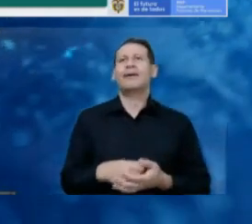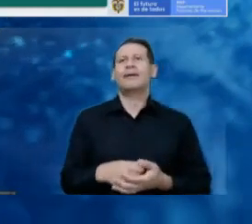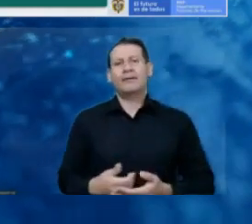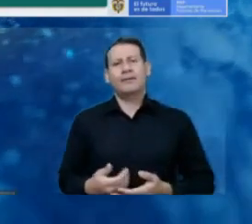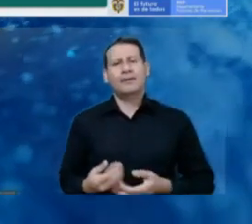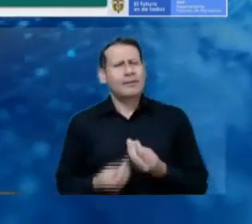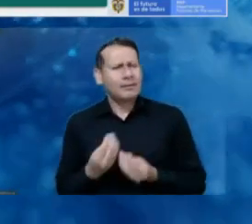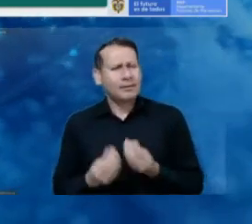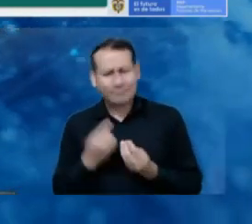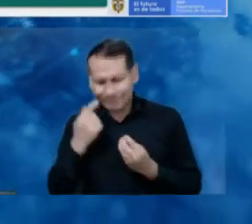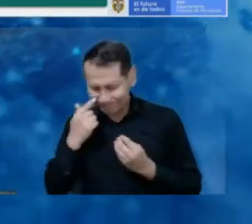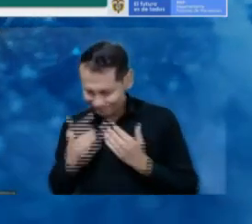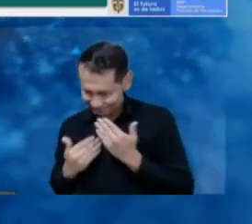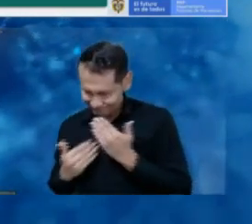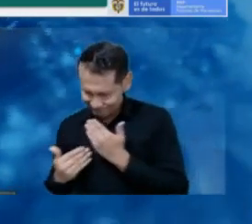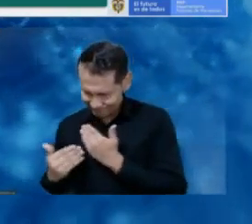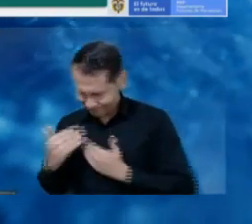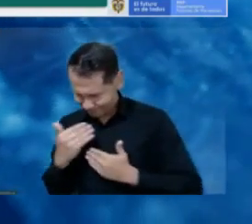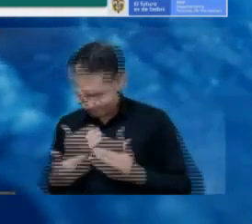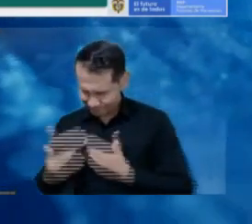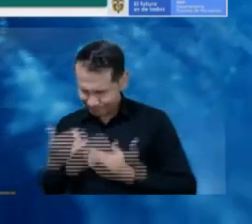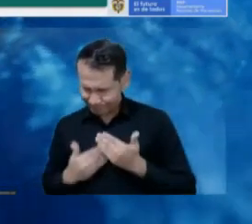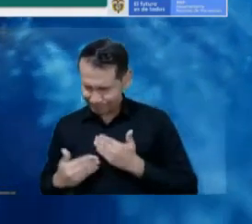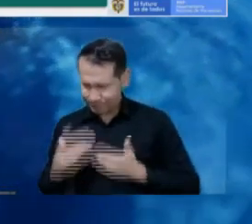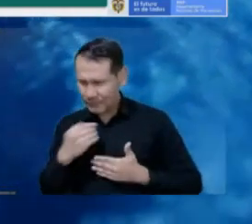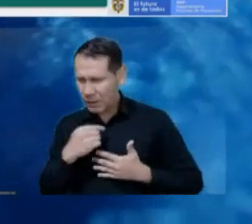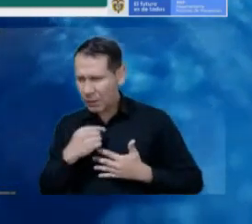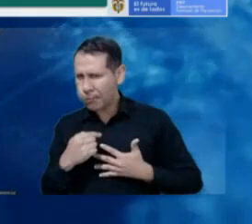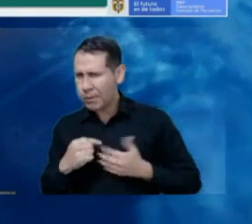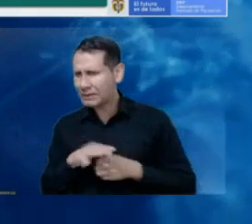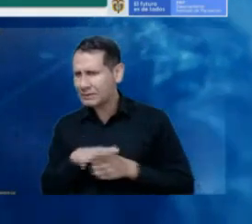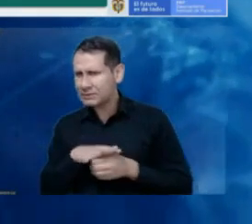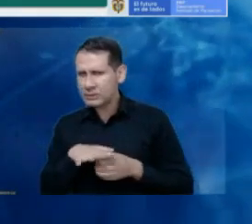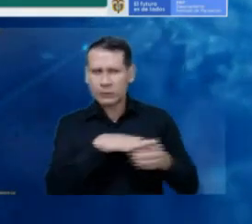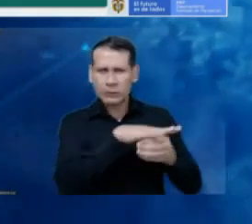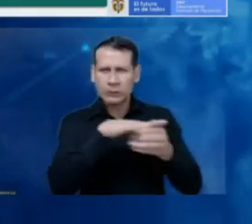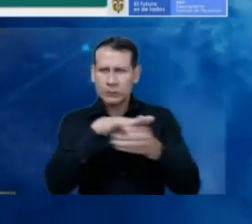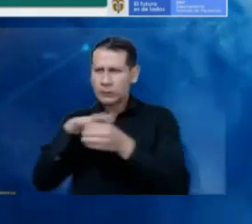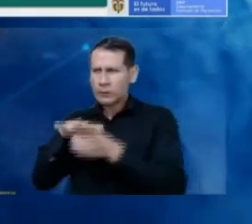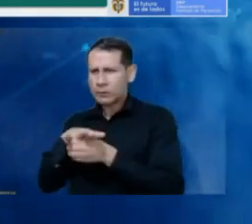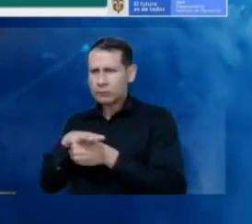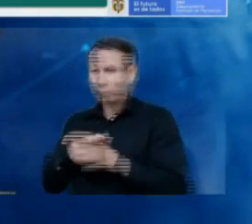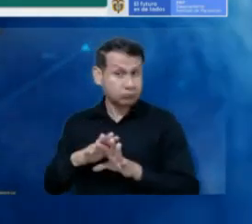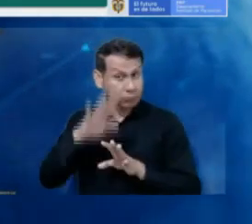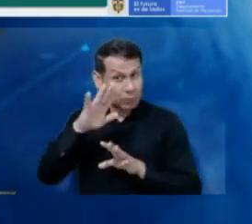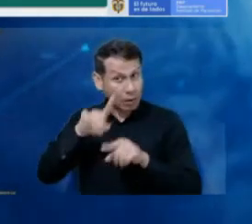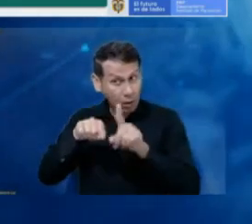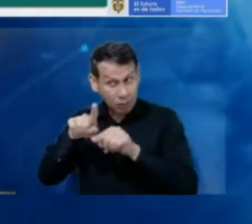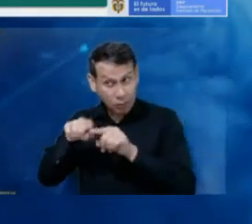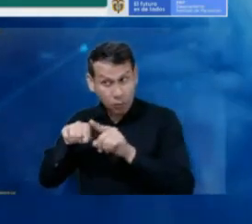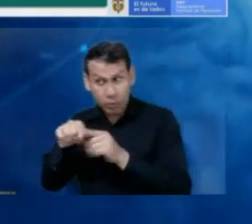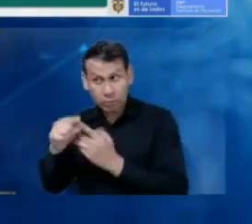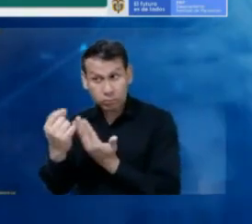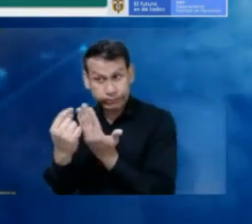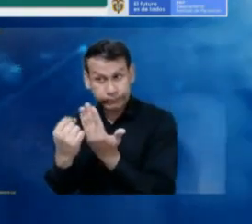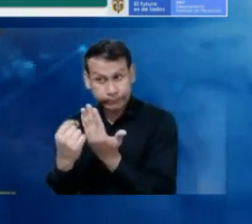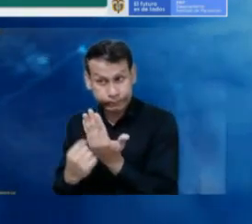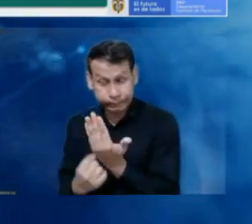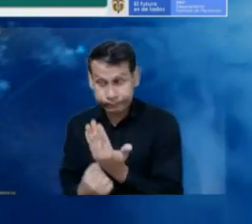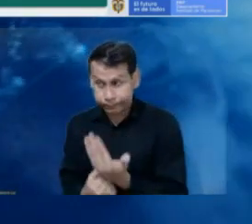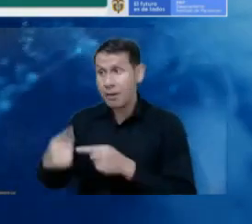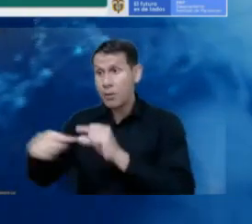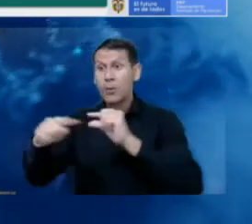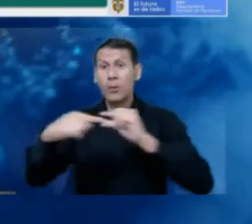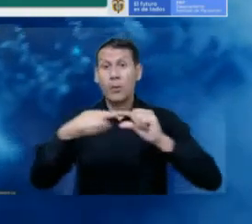infrastructure, and we carry out analysis of the conditions required. Maybe you were called to answer some of the